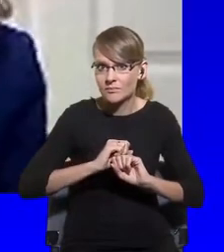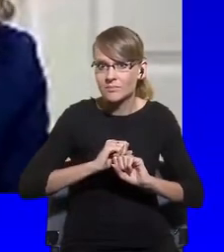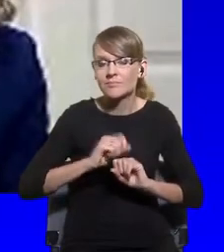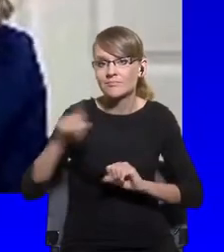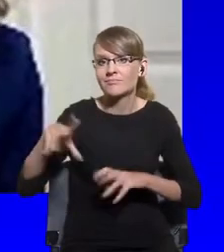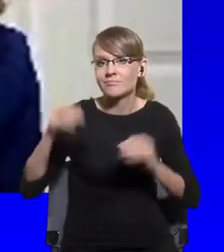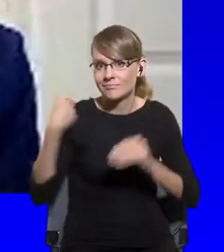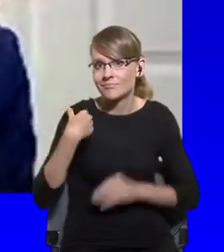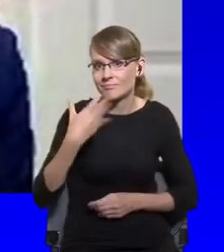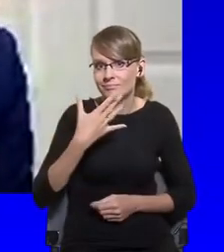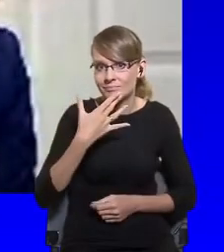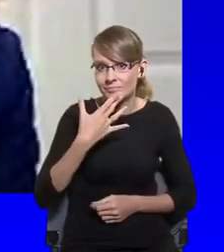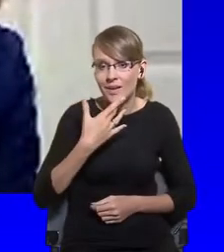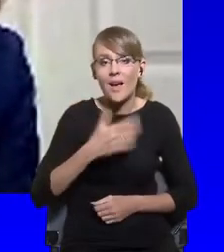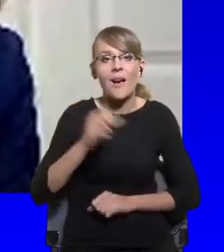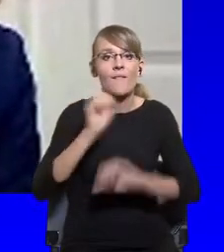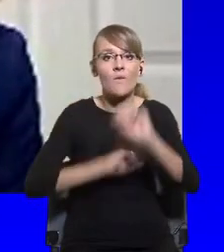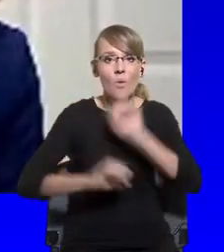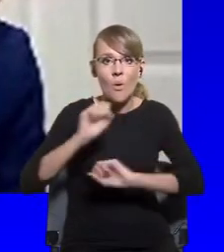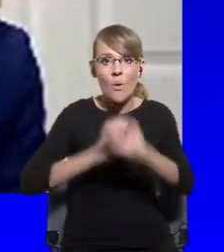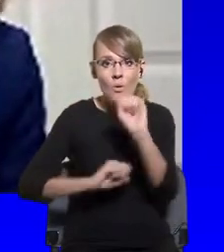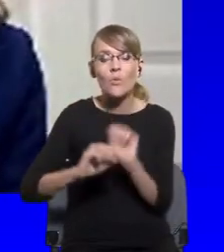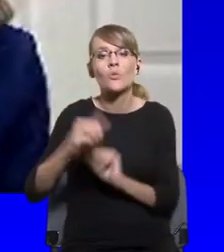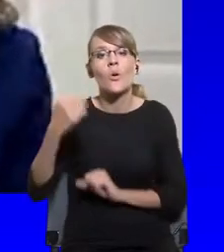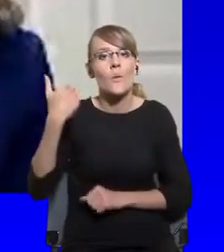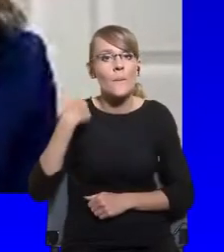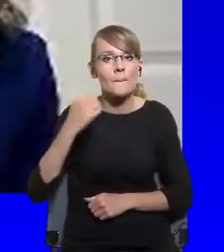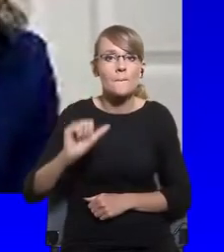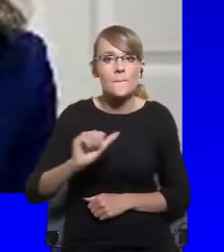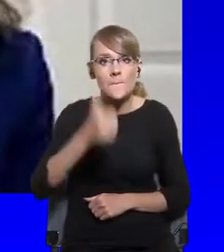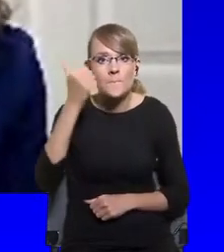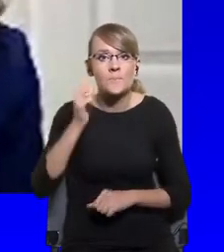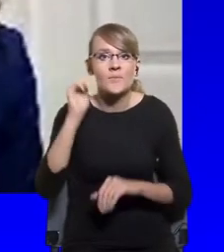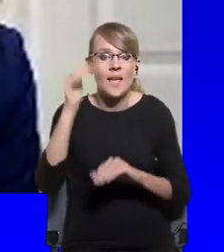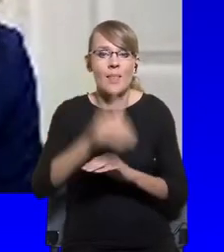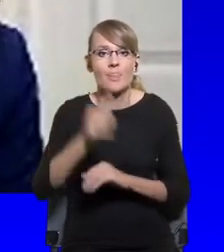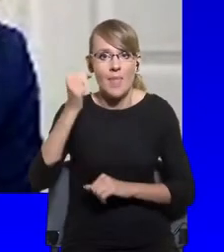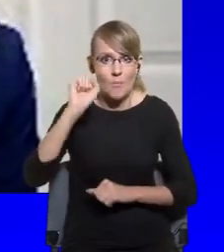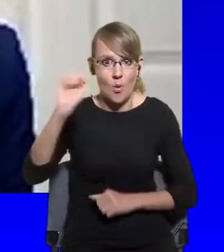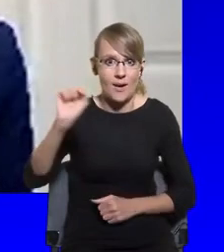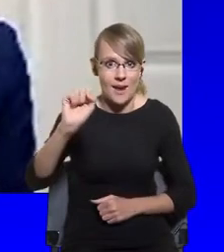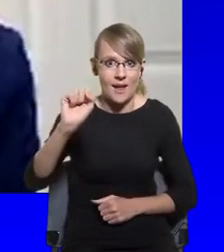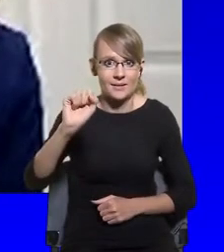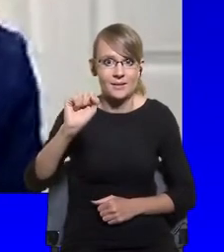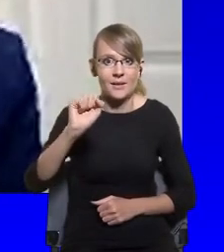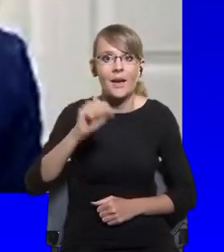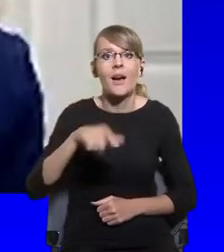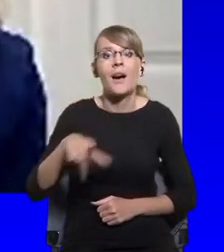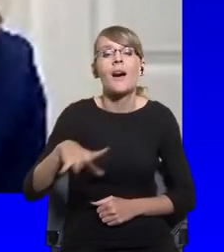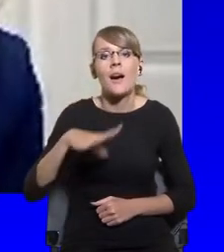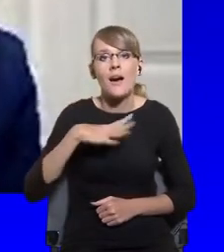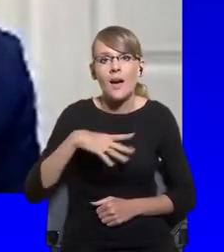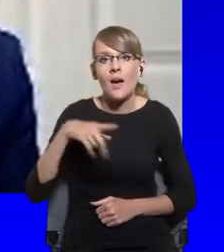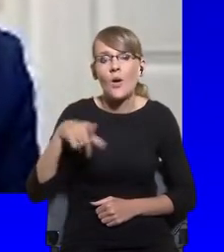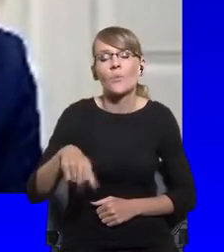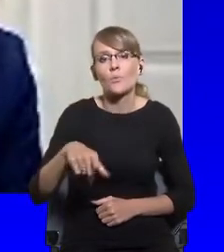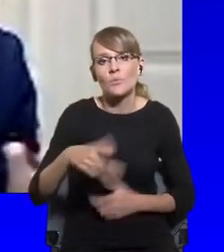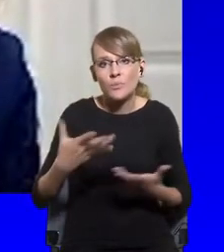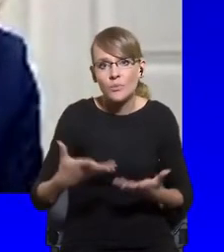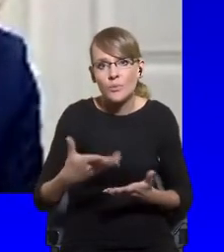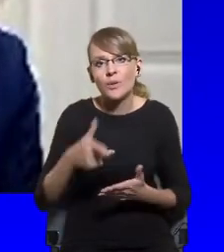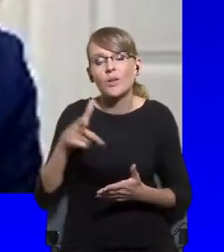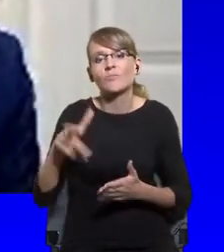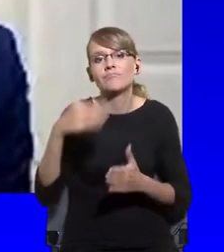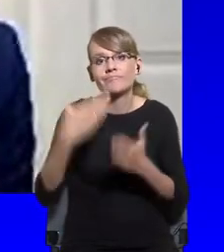Italy was the first Western democracies hit by the crisis. I personally woke up one